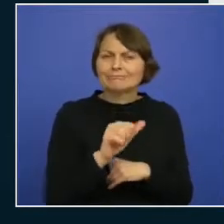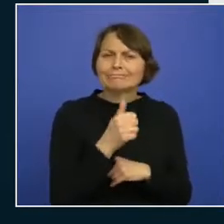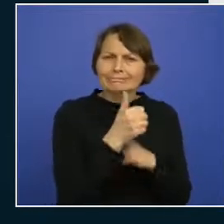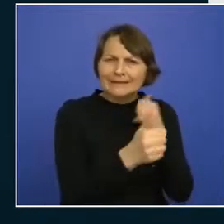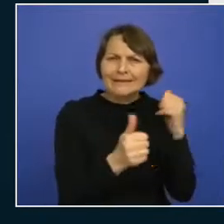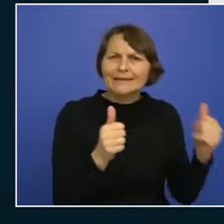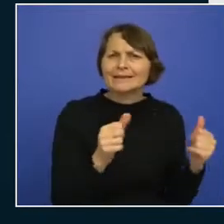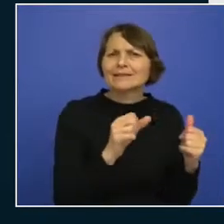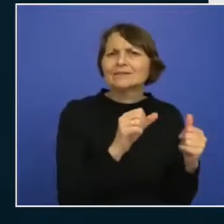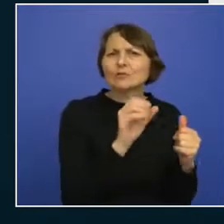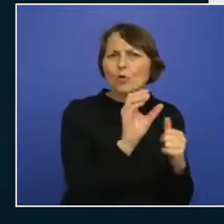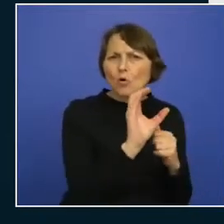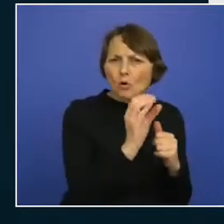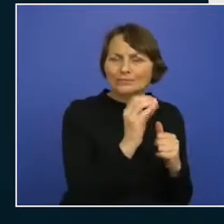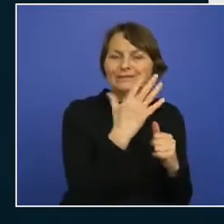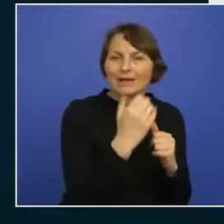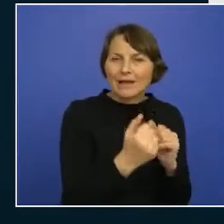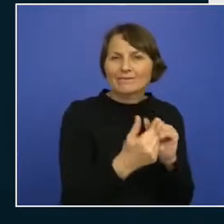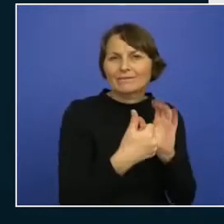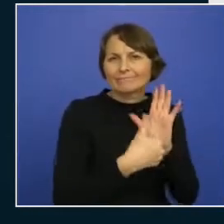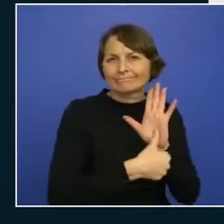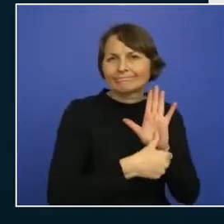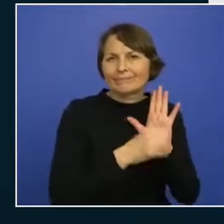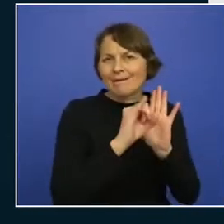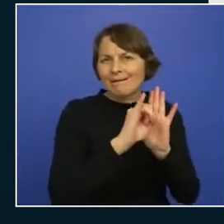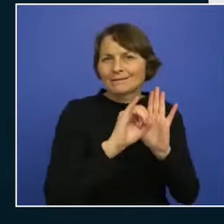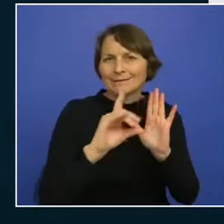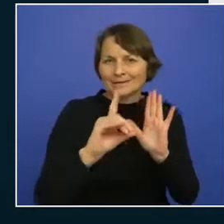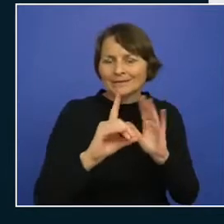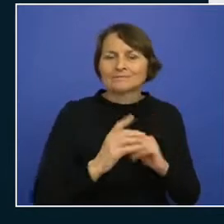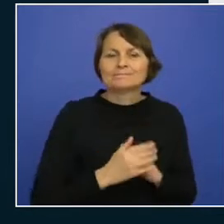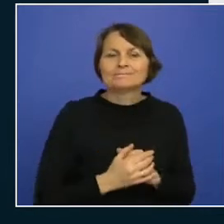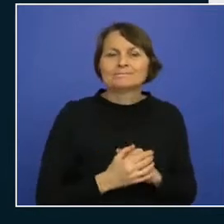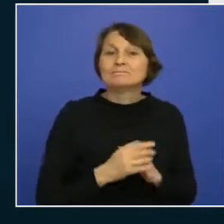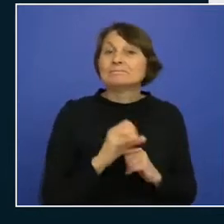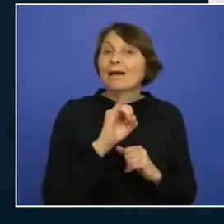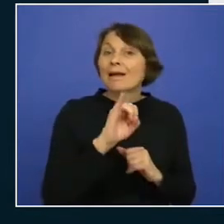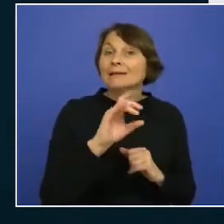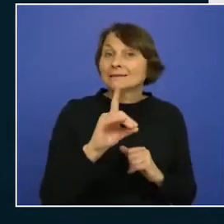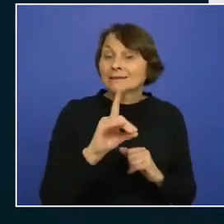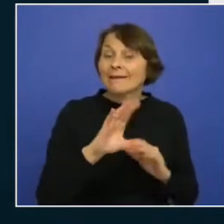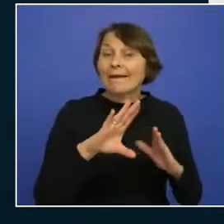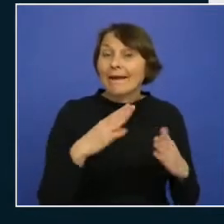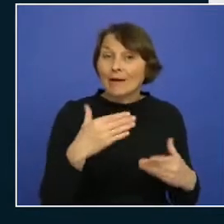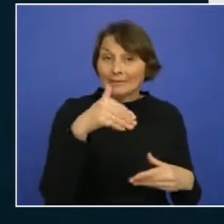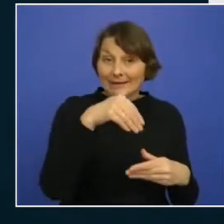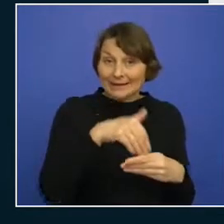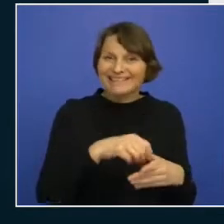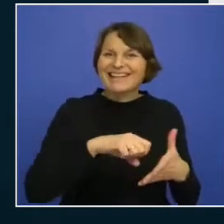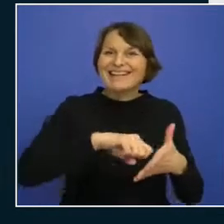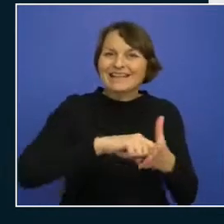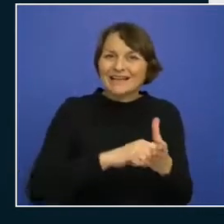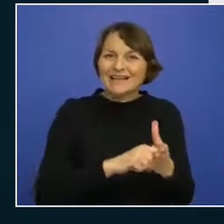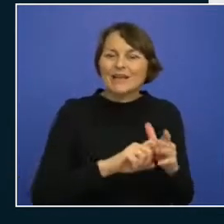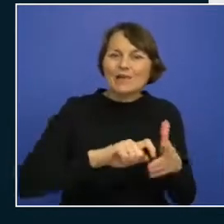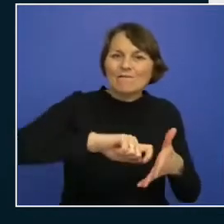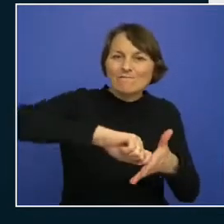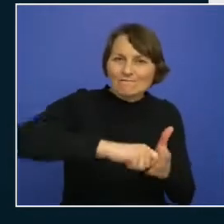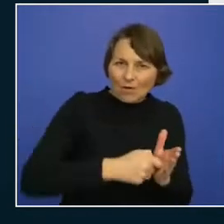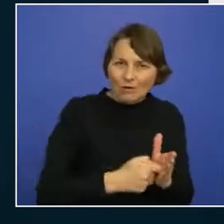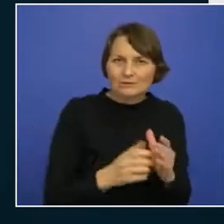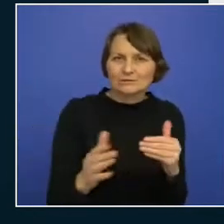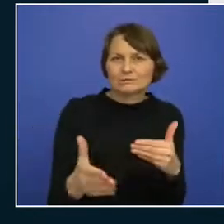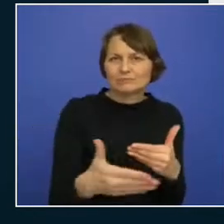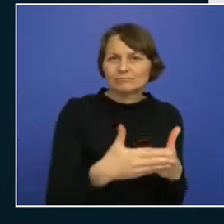a unique ID and this ID is used inside the key vault so the key vault has an access policy